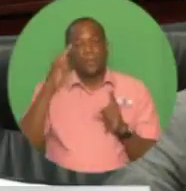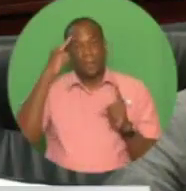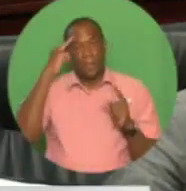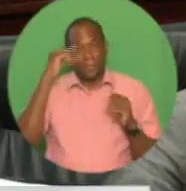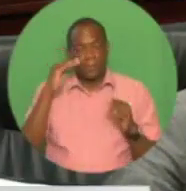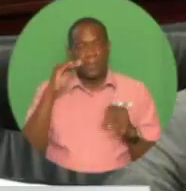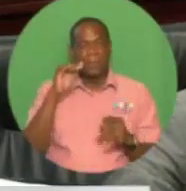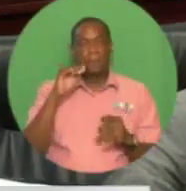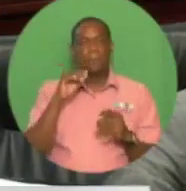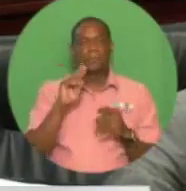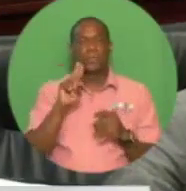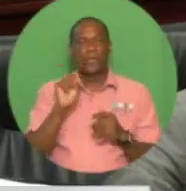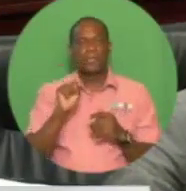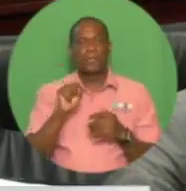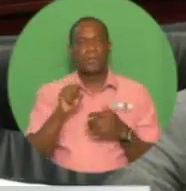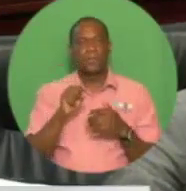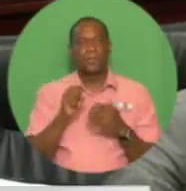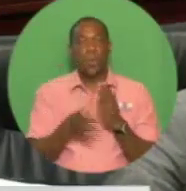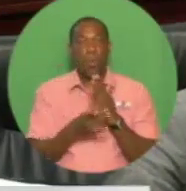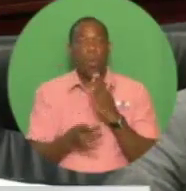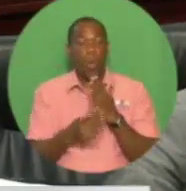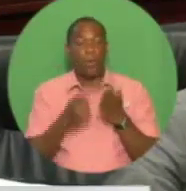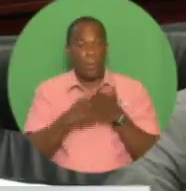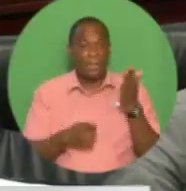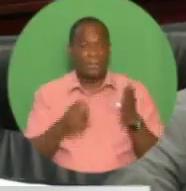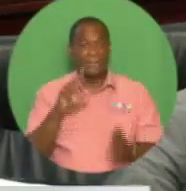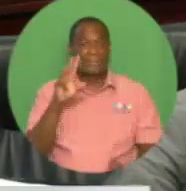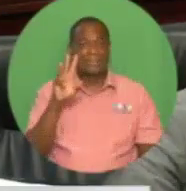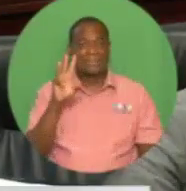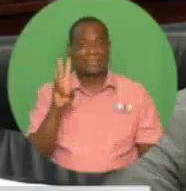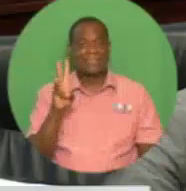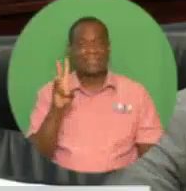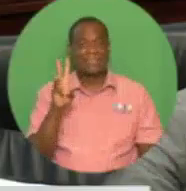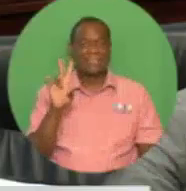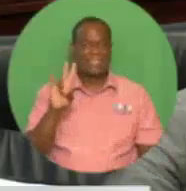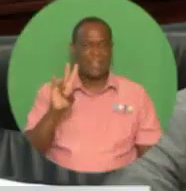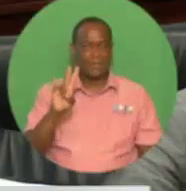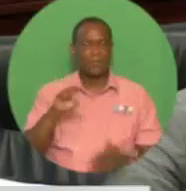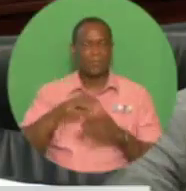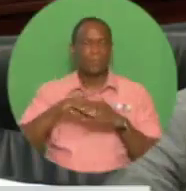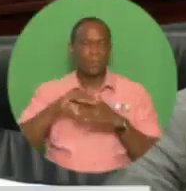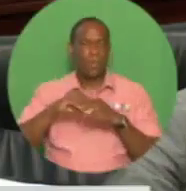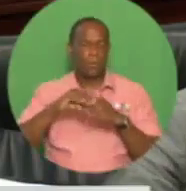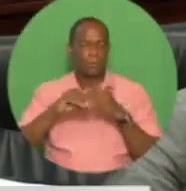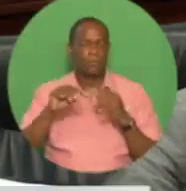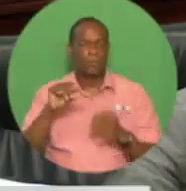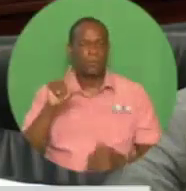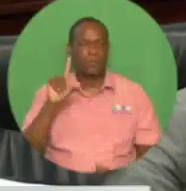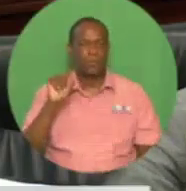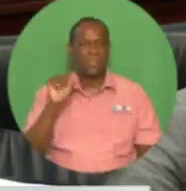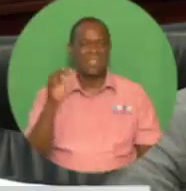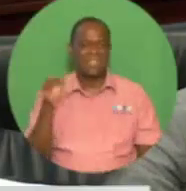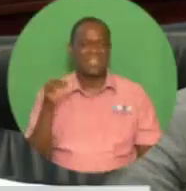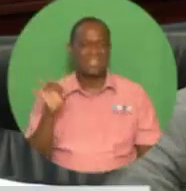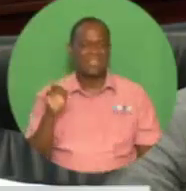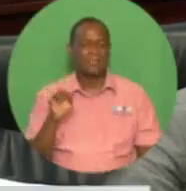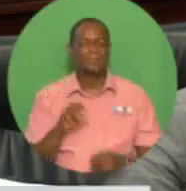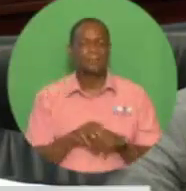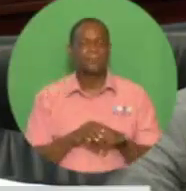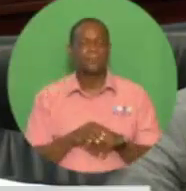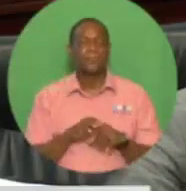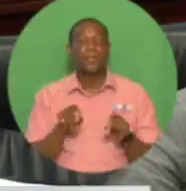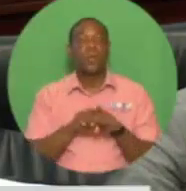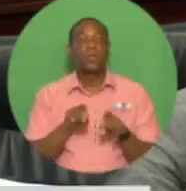Added to this, we also recognize that declining capacity in Venezuela and U.S. on Iran may pose